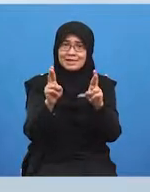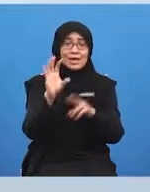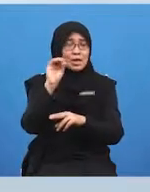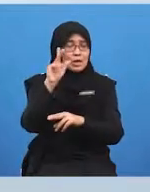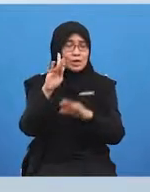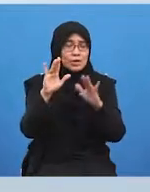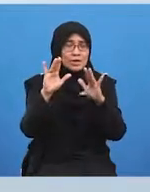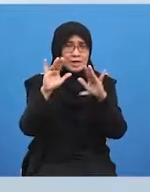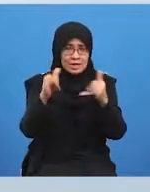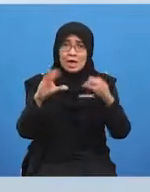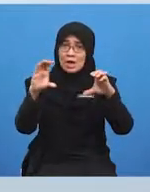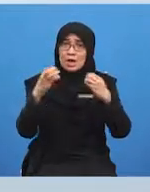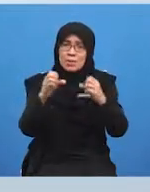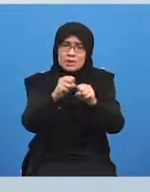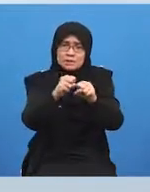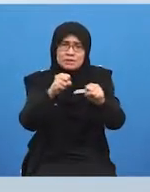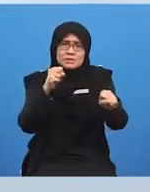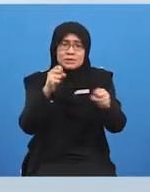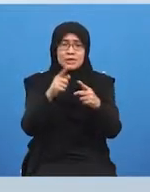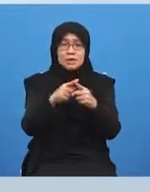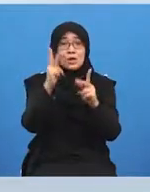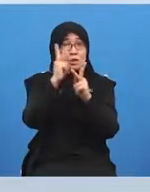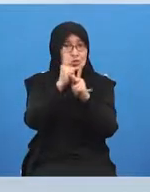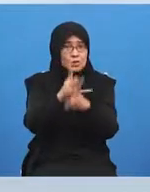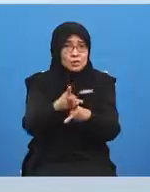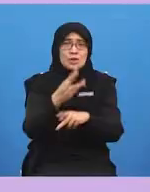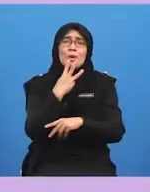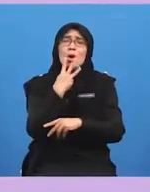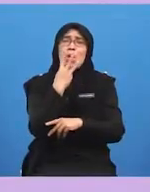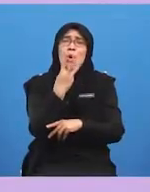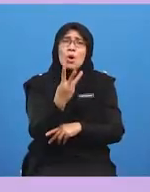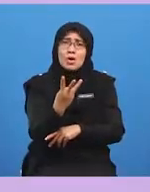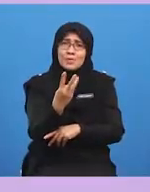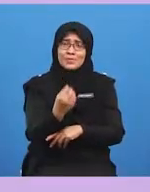a few more stretching exercise to keep warm until yolo gets back